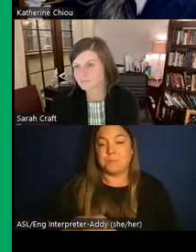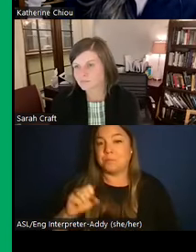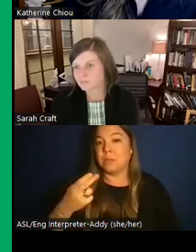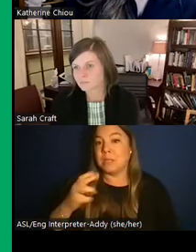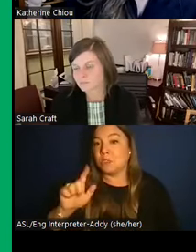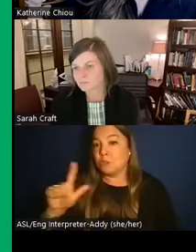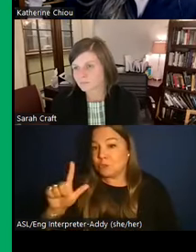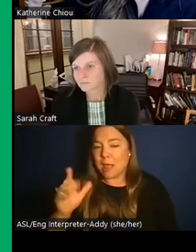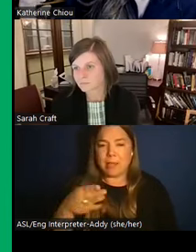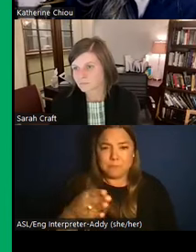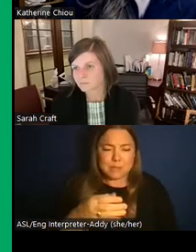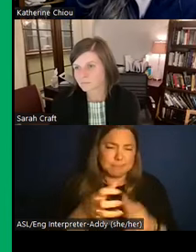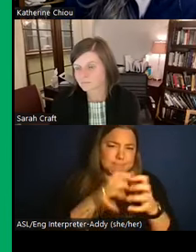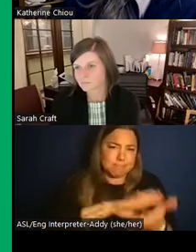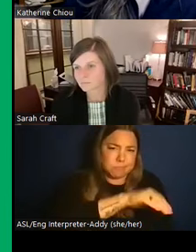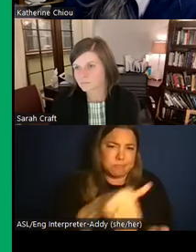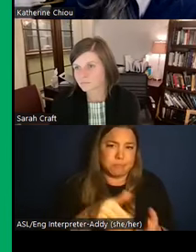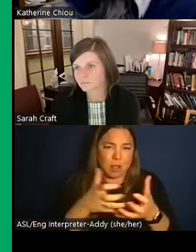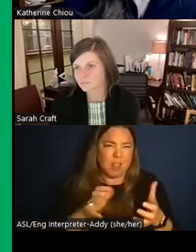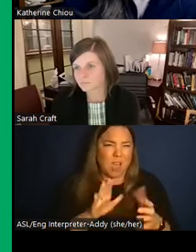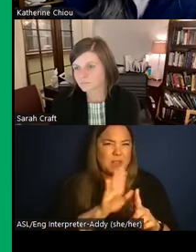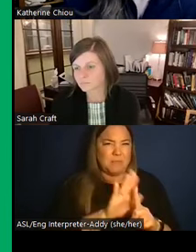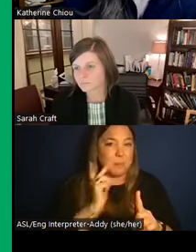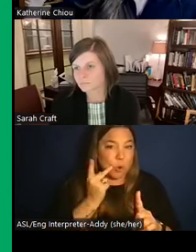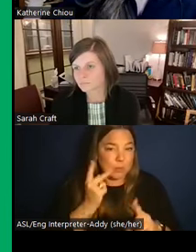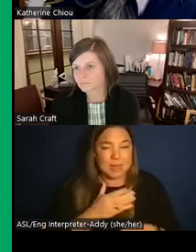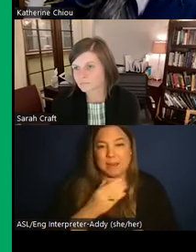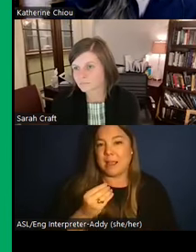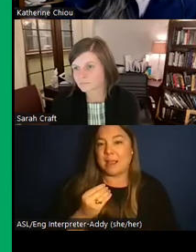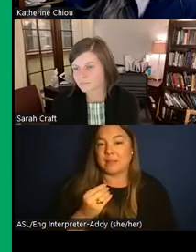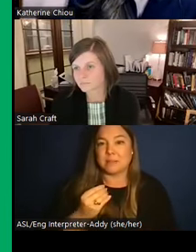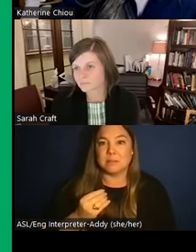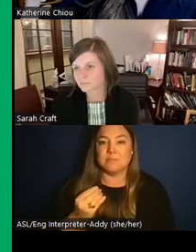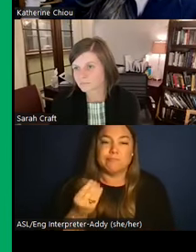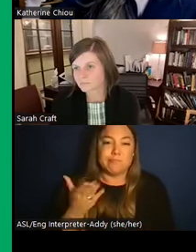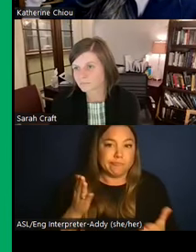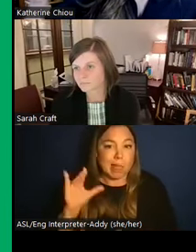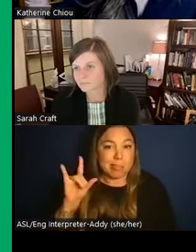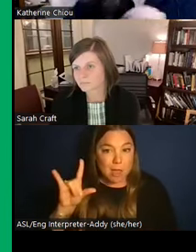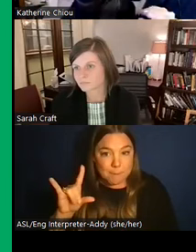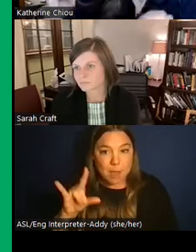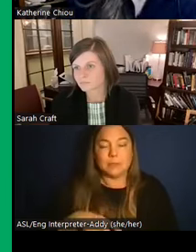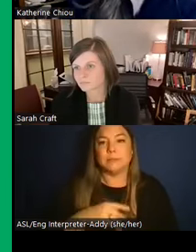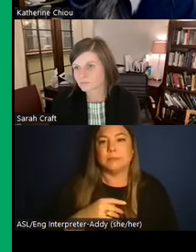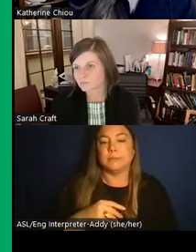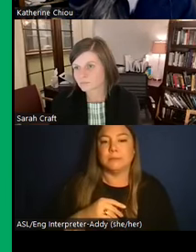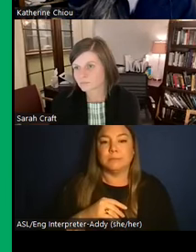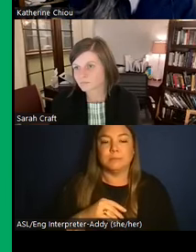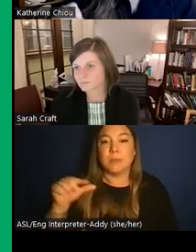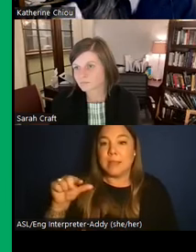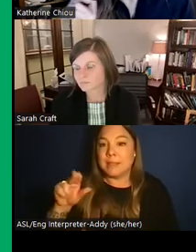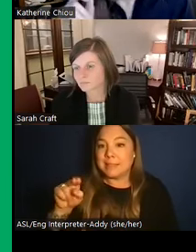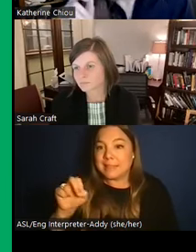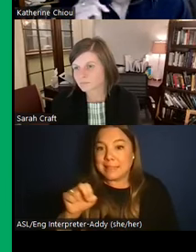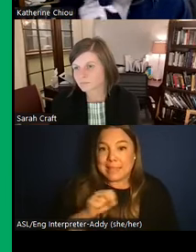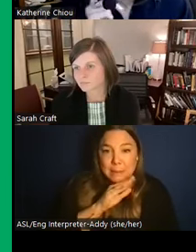terms of the sort of protein that they're eating in terrestrial form like the llamas and the little guinea pigs. One